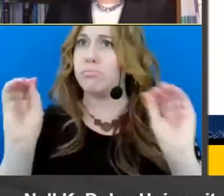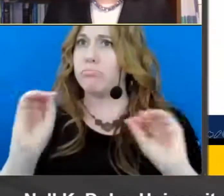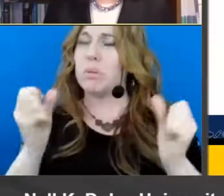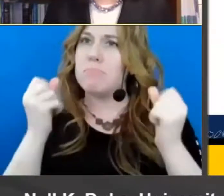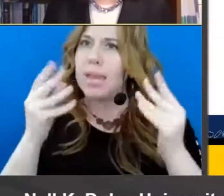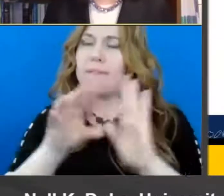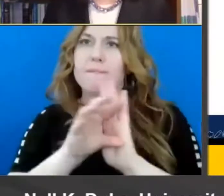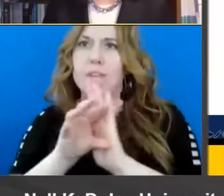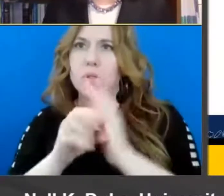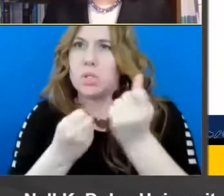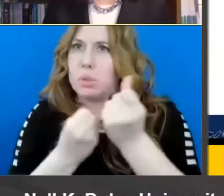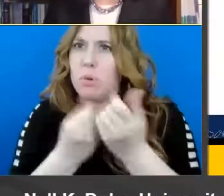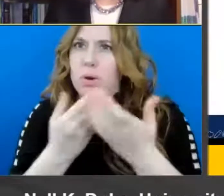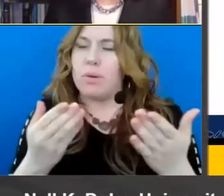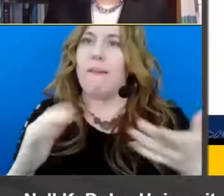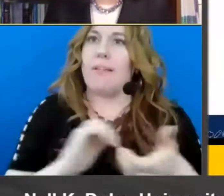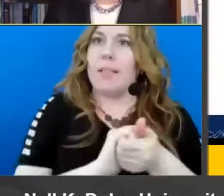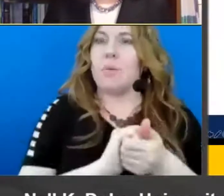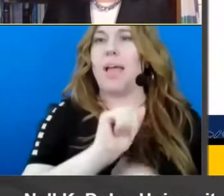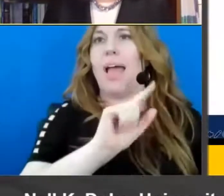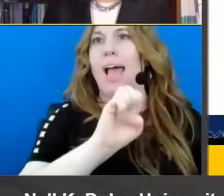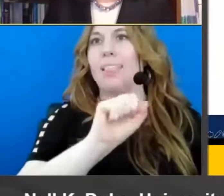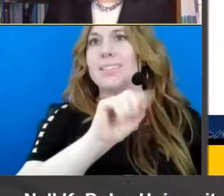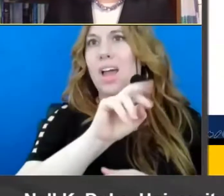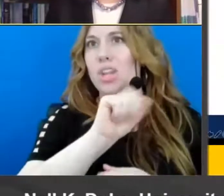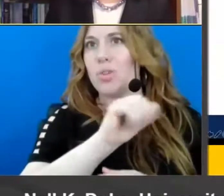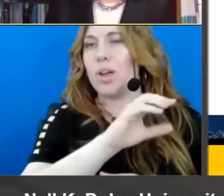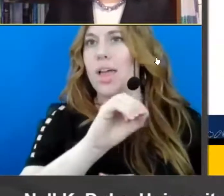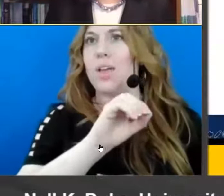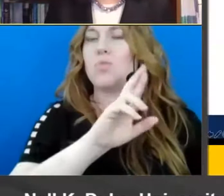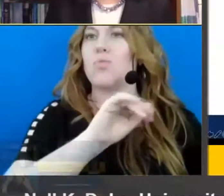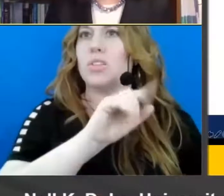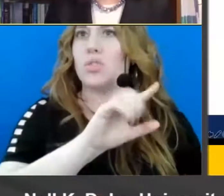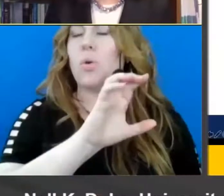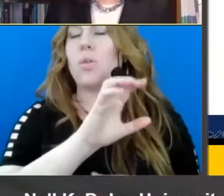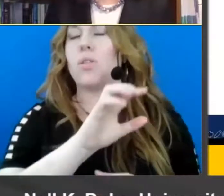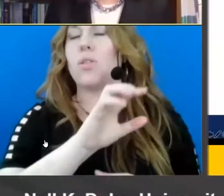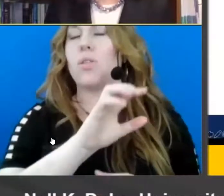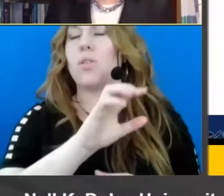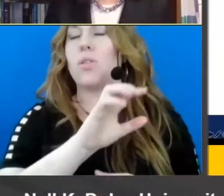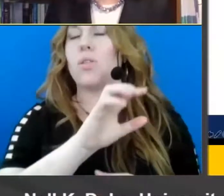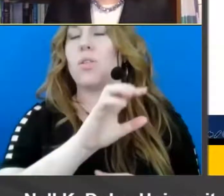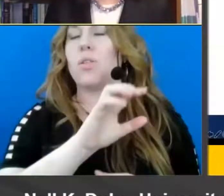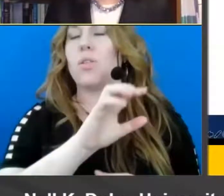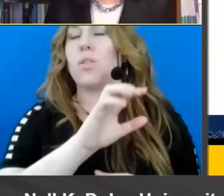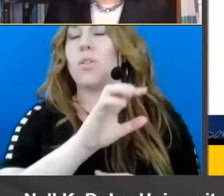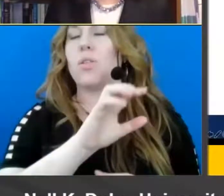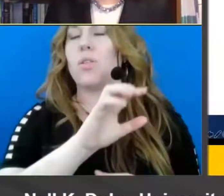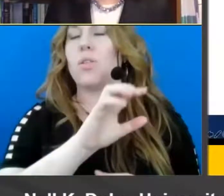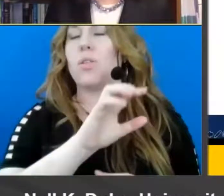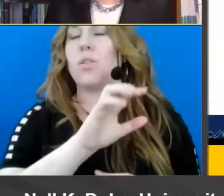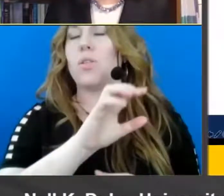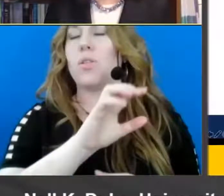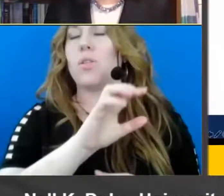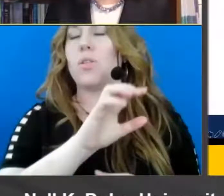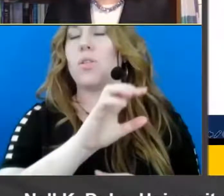collaboration with alessandra ward and rachel klingerhofer if that's something that you're interested in um please check it out one thing you can pay attention to in